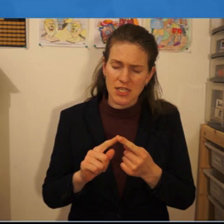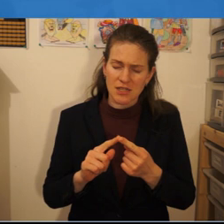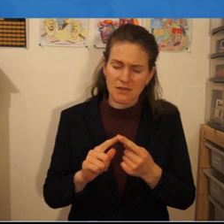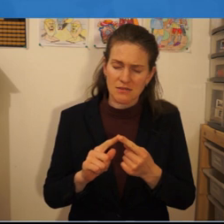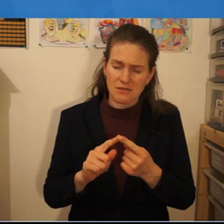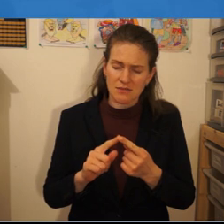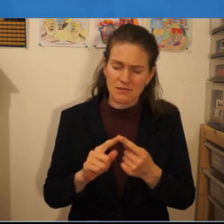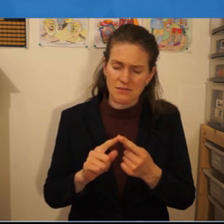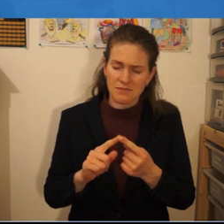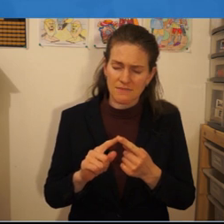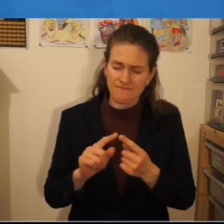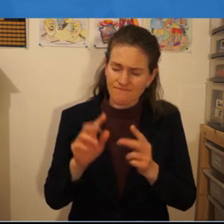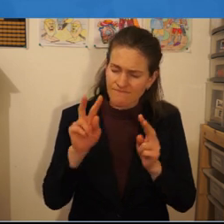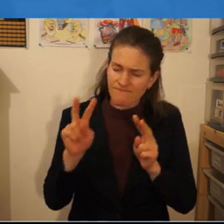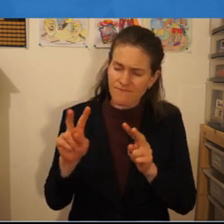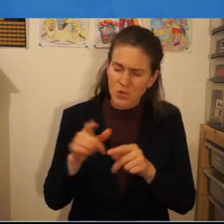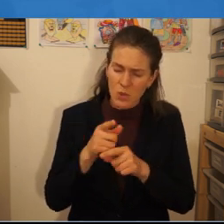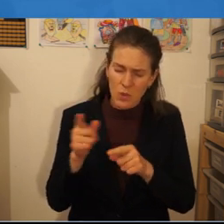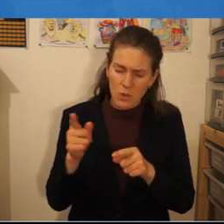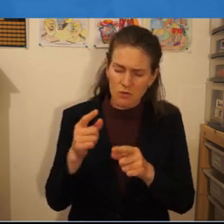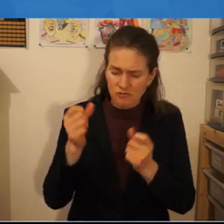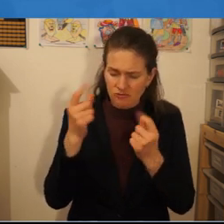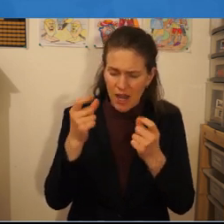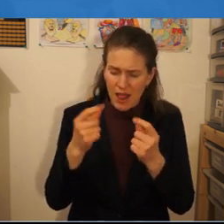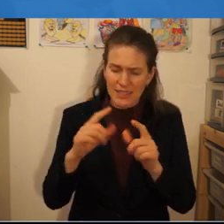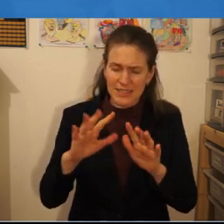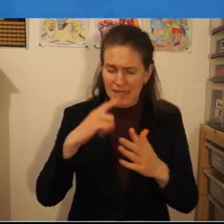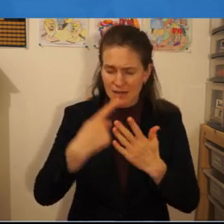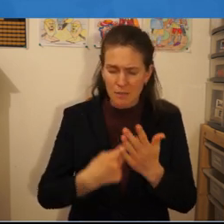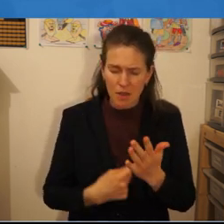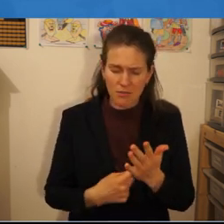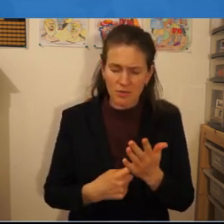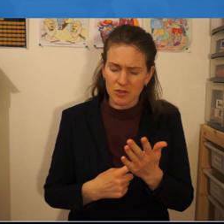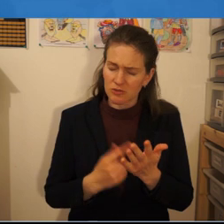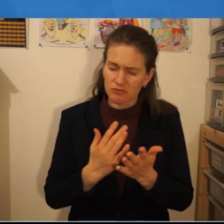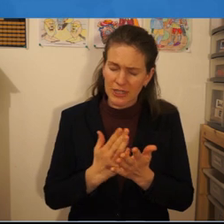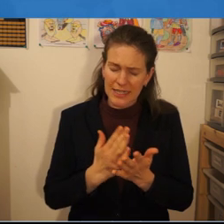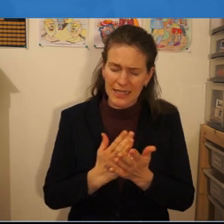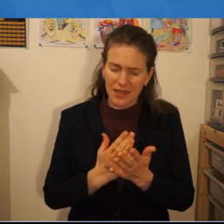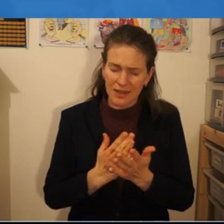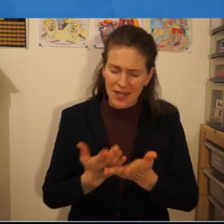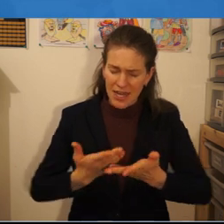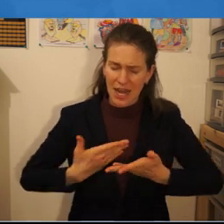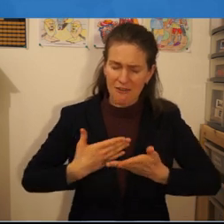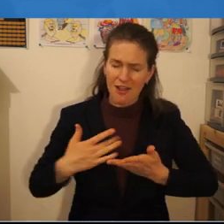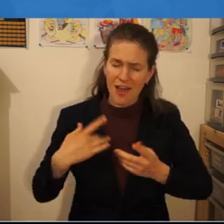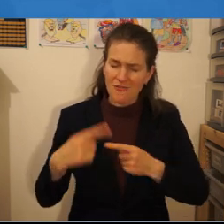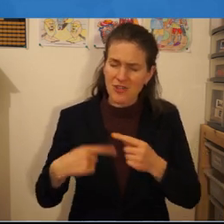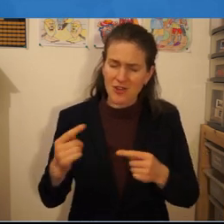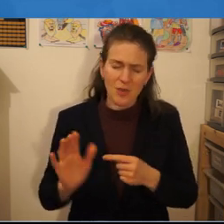and help us to realise that the ten commandments do not of themselves give us eternal life